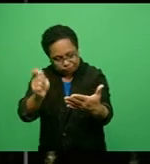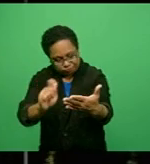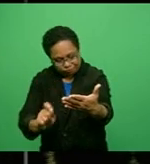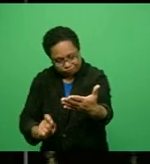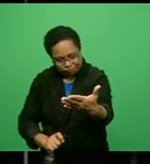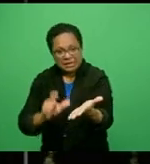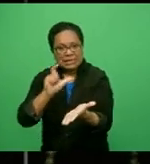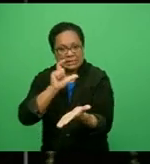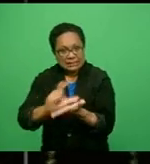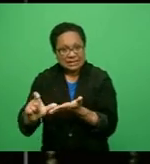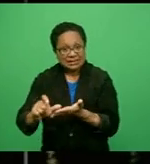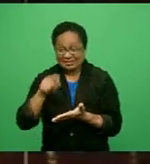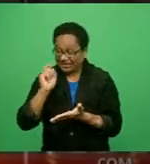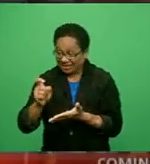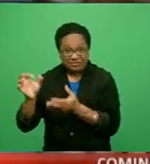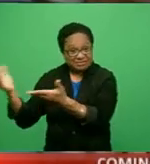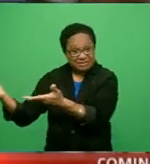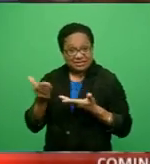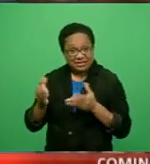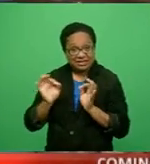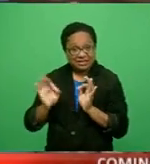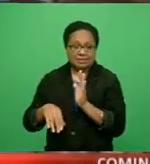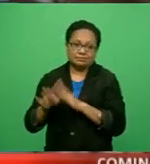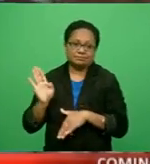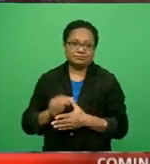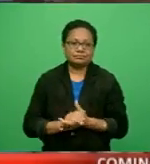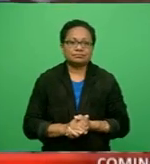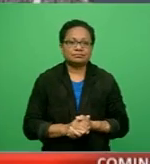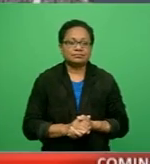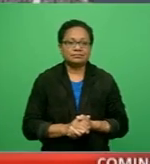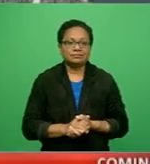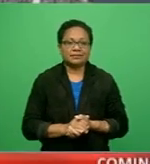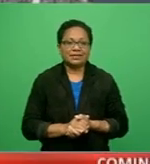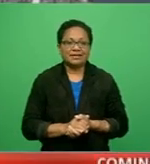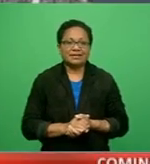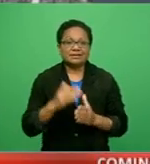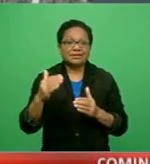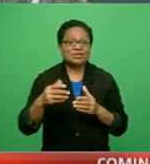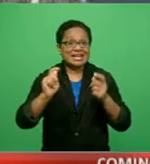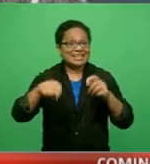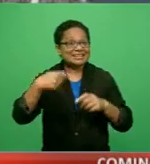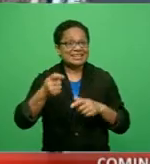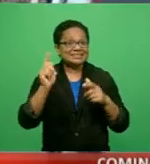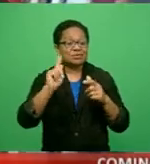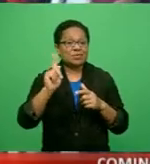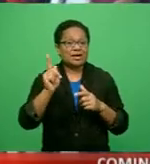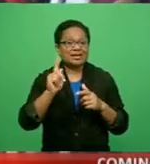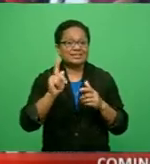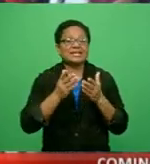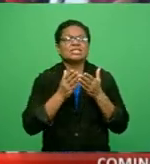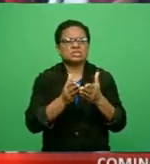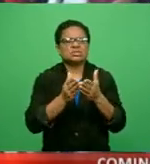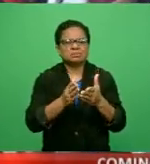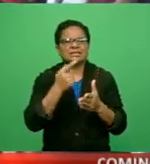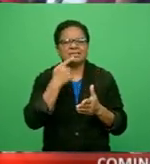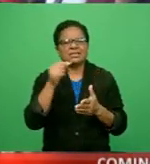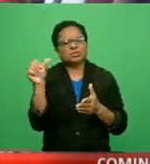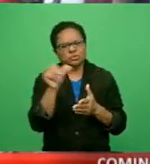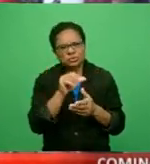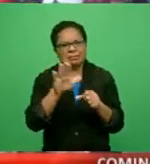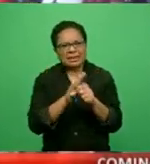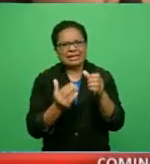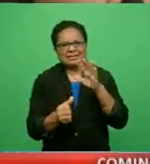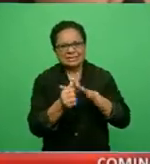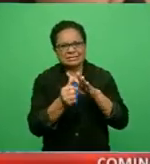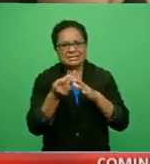or face suspension. Up ahead, shipping operators told to make accessibility easier and